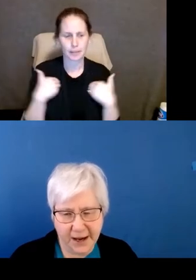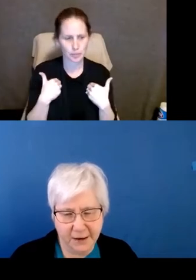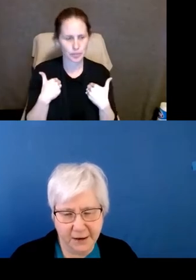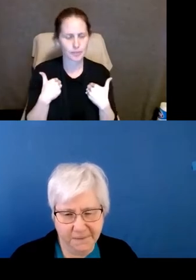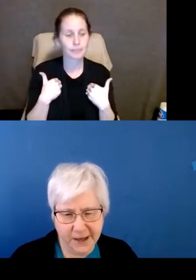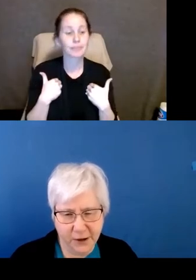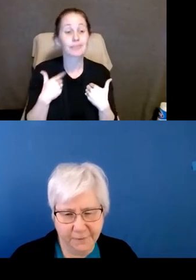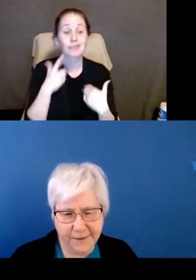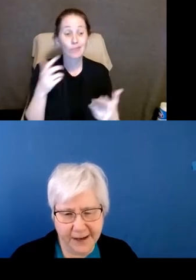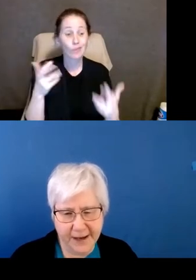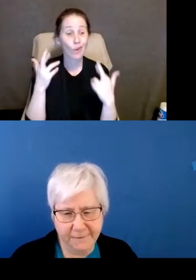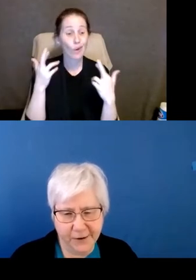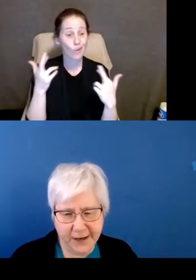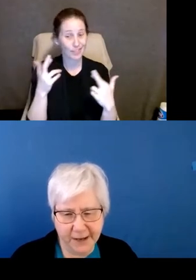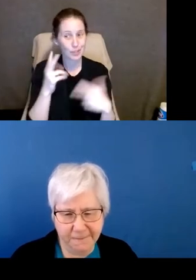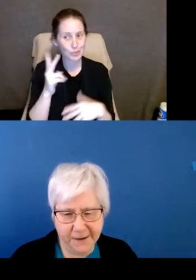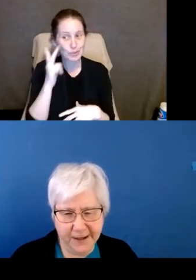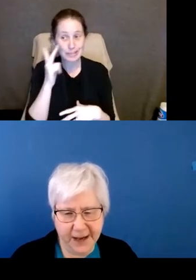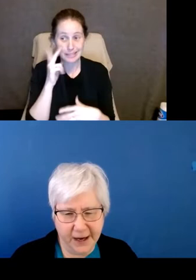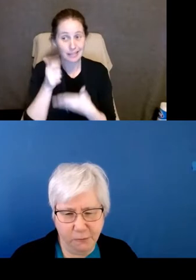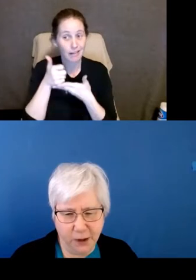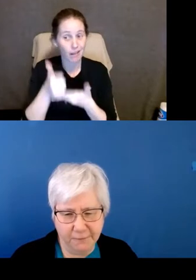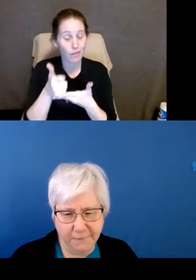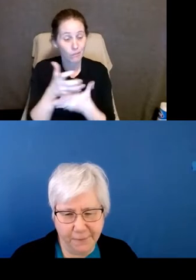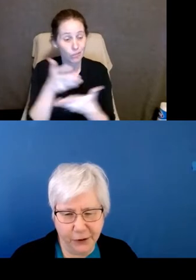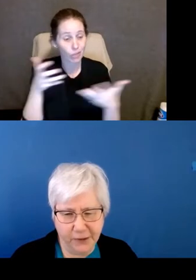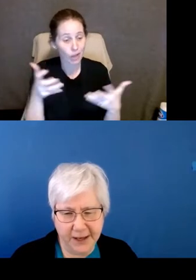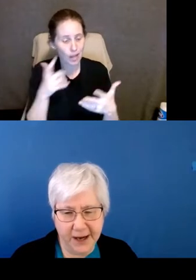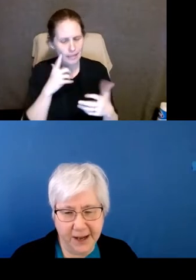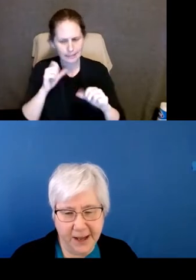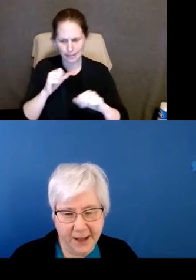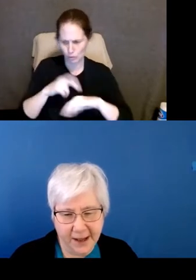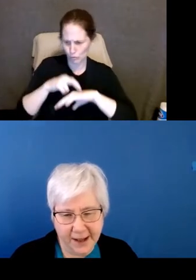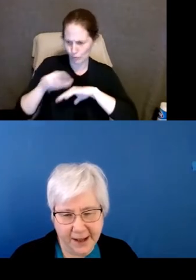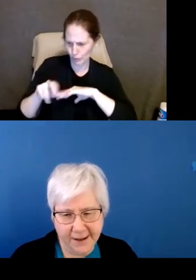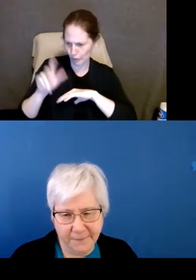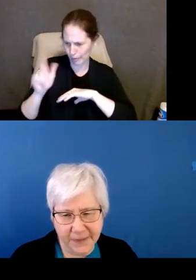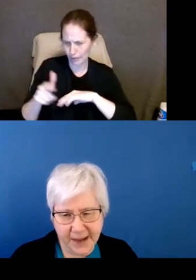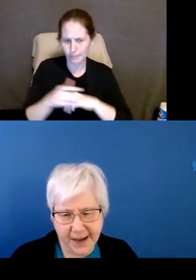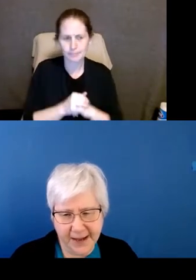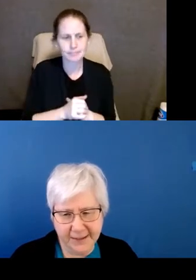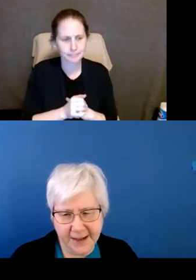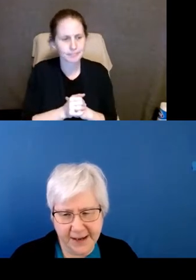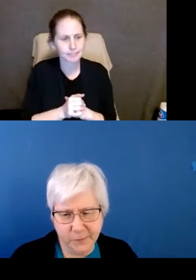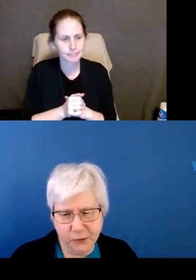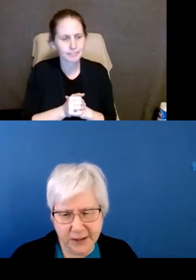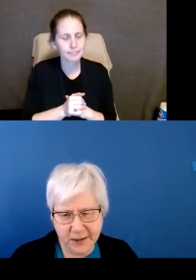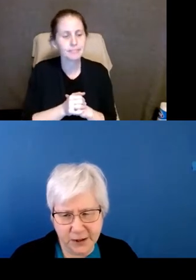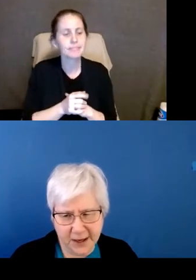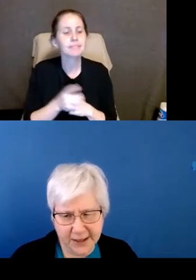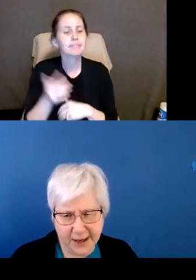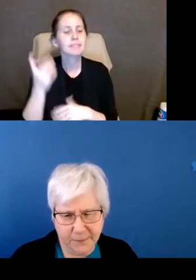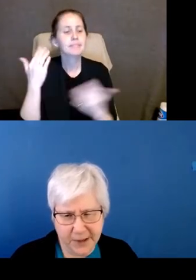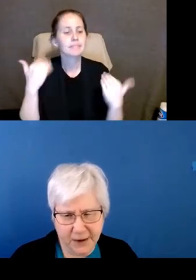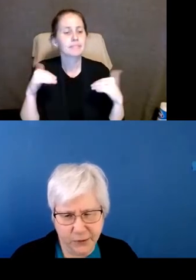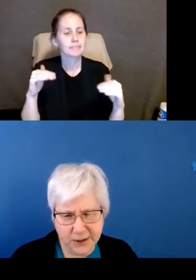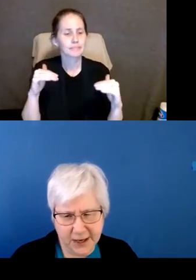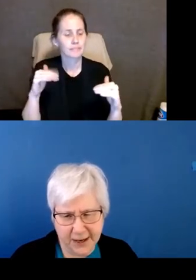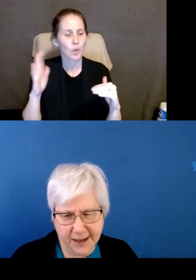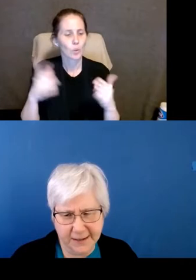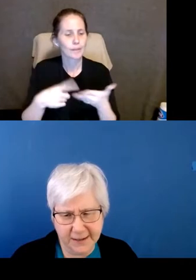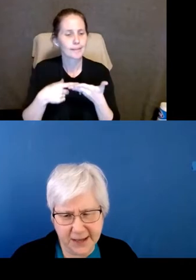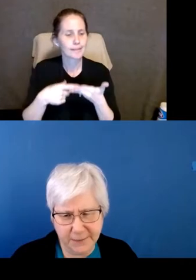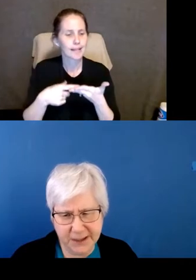And hopefully, you'll find that very helpful and will refer to it. And then I'm going to talk about